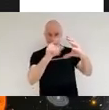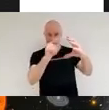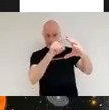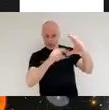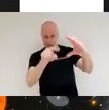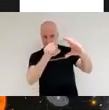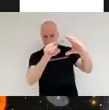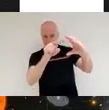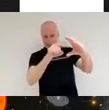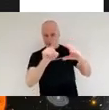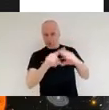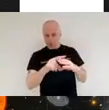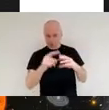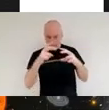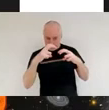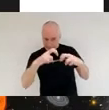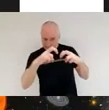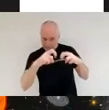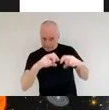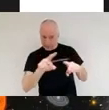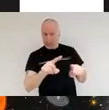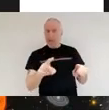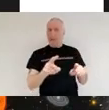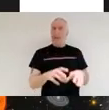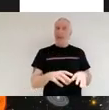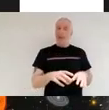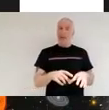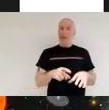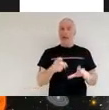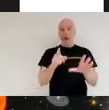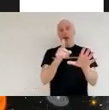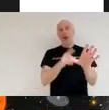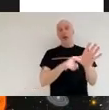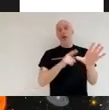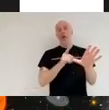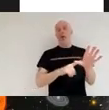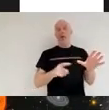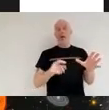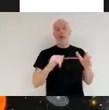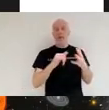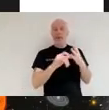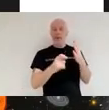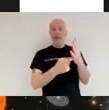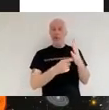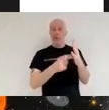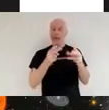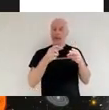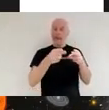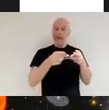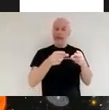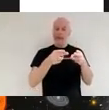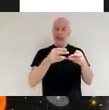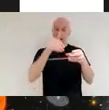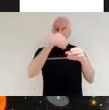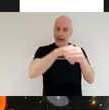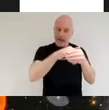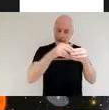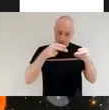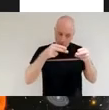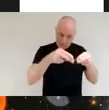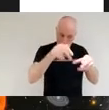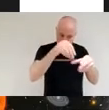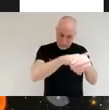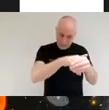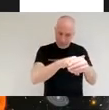building blocks of a young solar system system and to see you know could the organics in a solar system